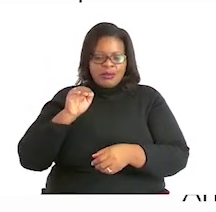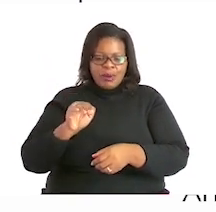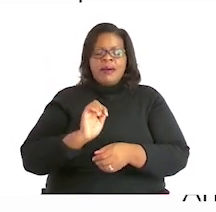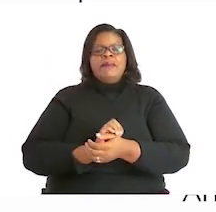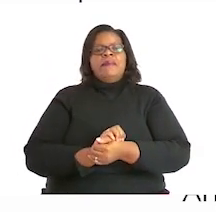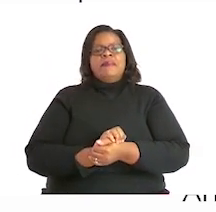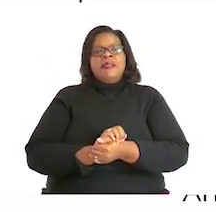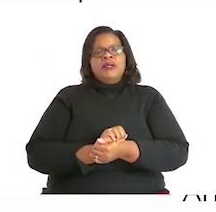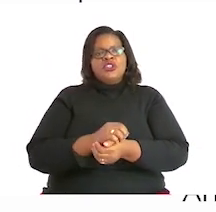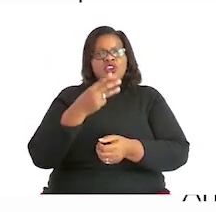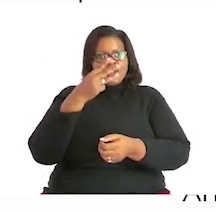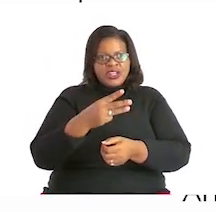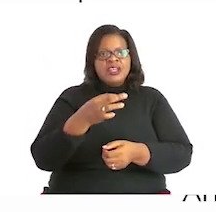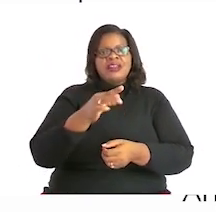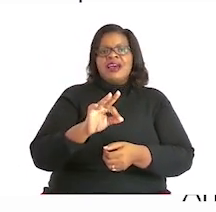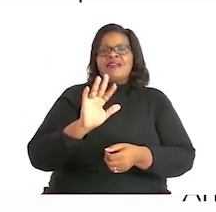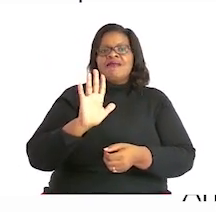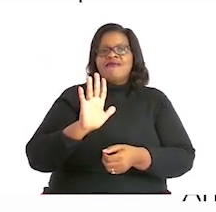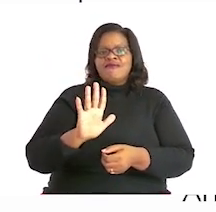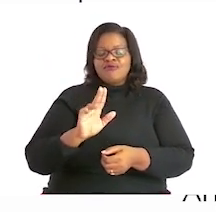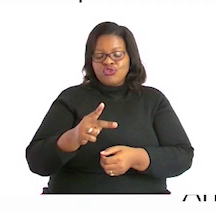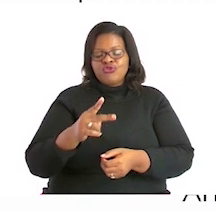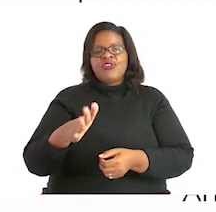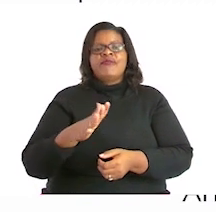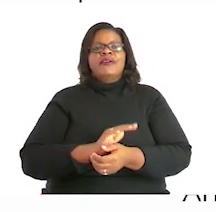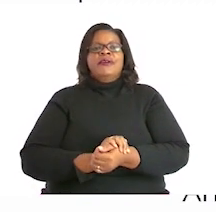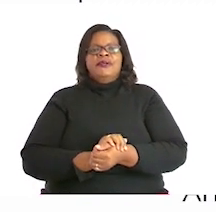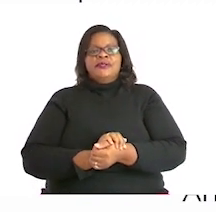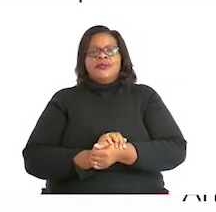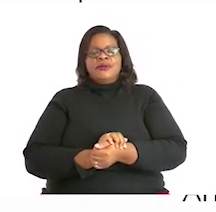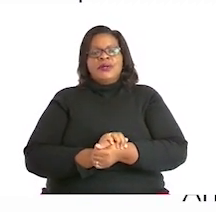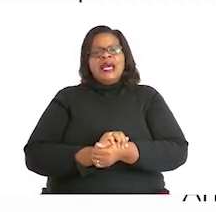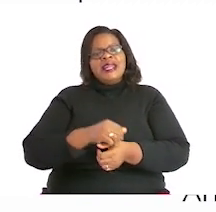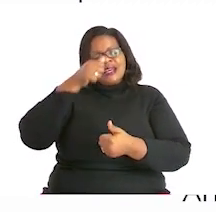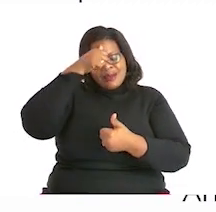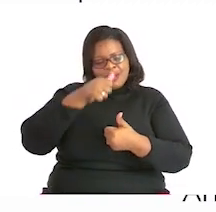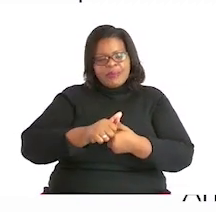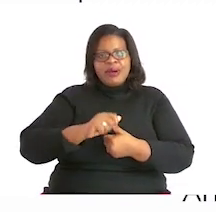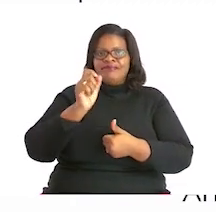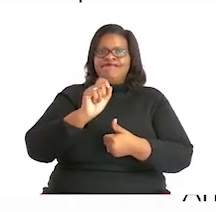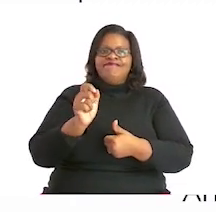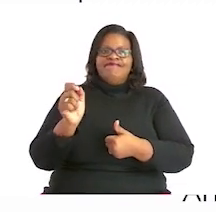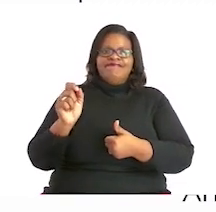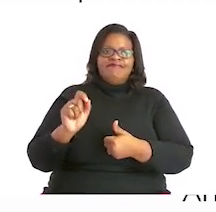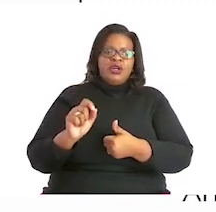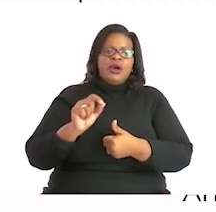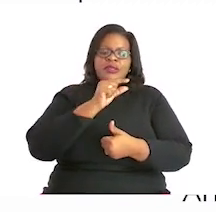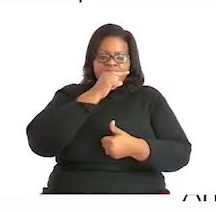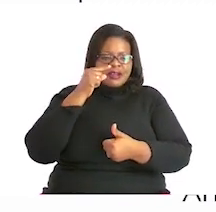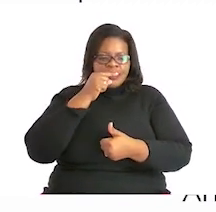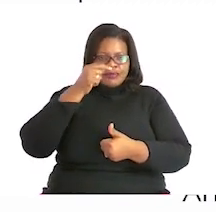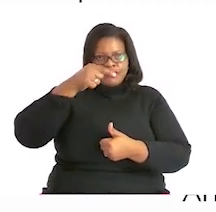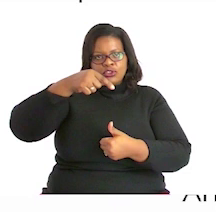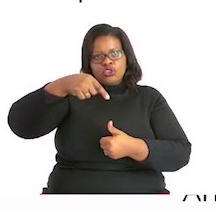-five. And do not forget about your spelling. Guys, I want you to do